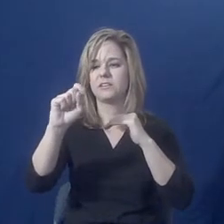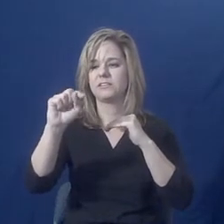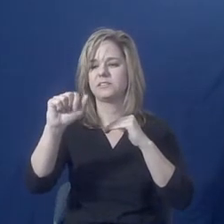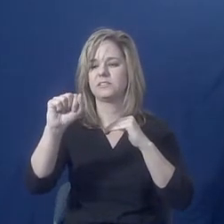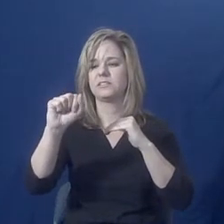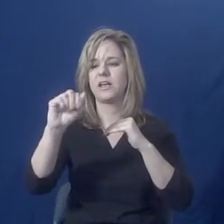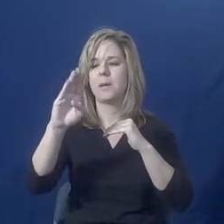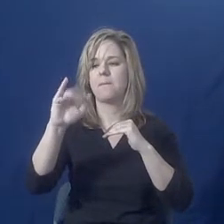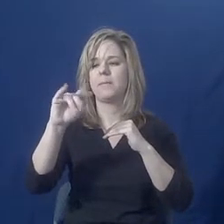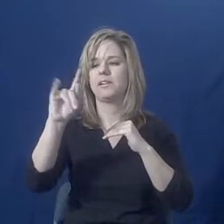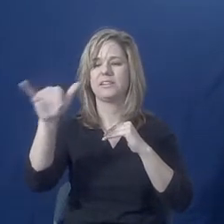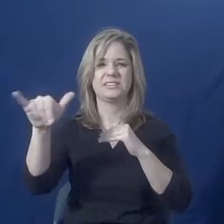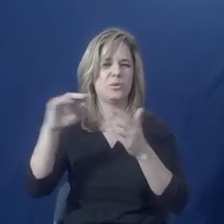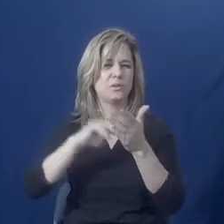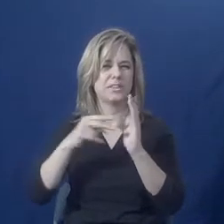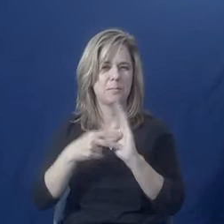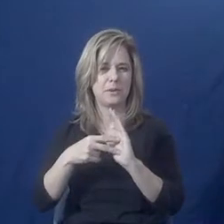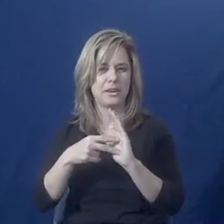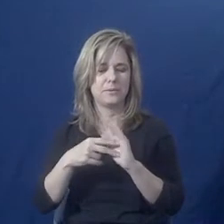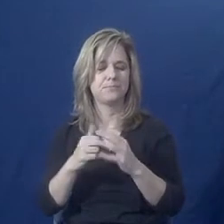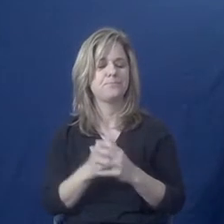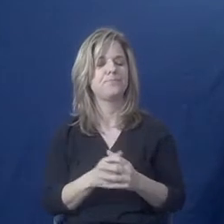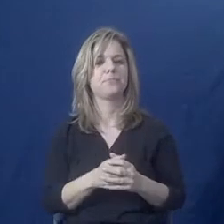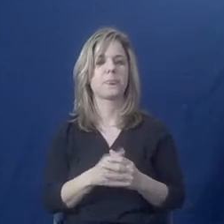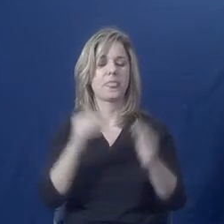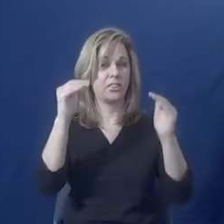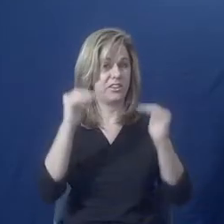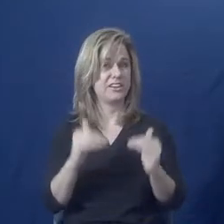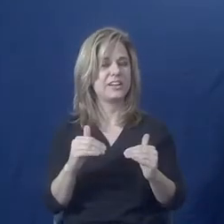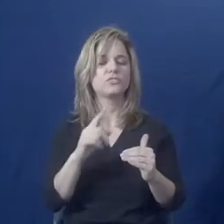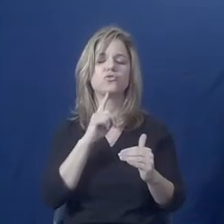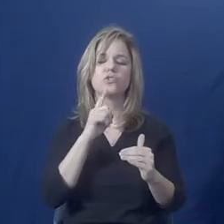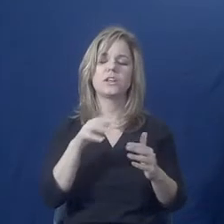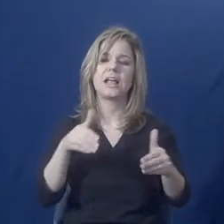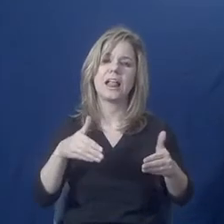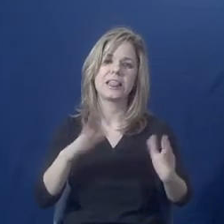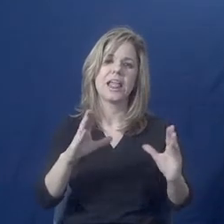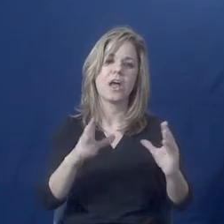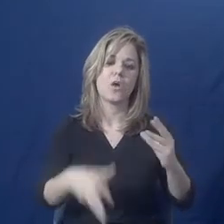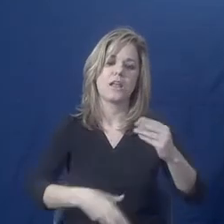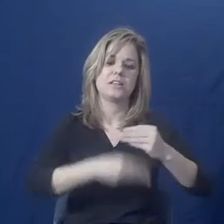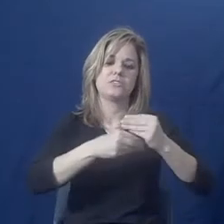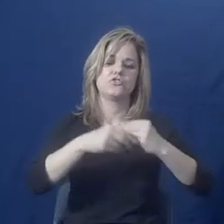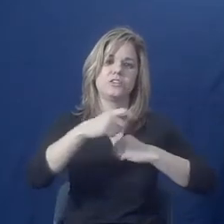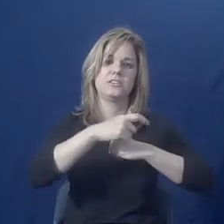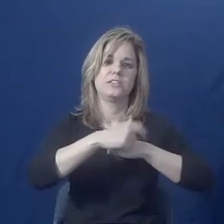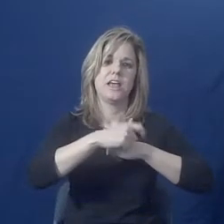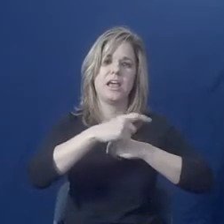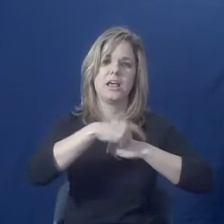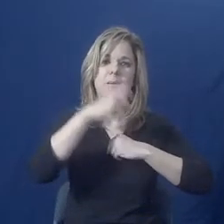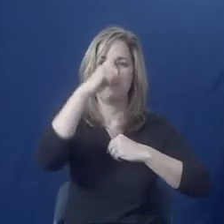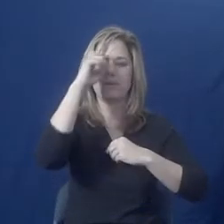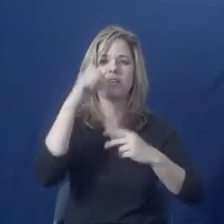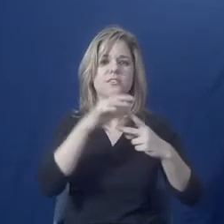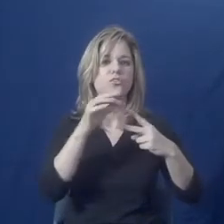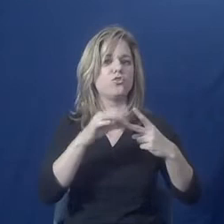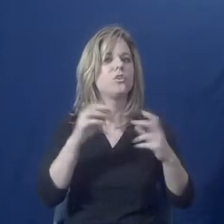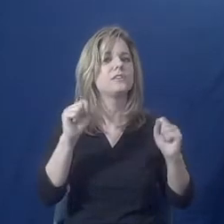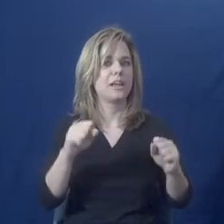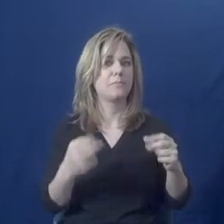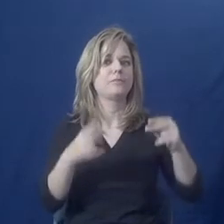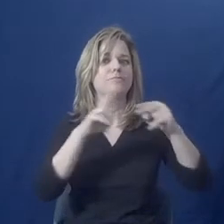understand complicated choices. Understanding accessibility can be really complicated and